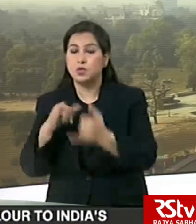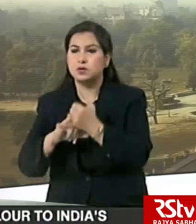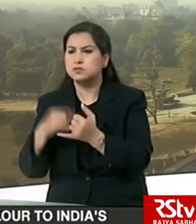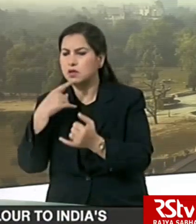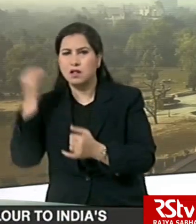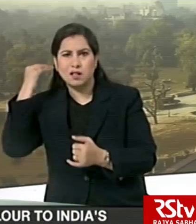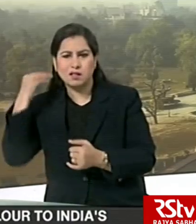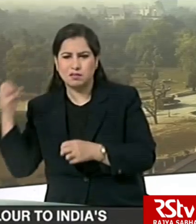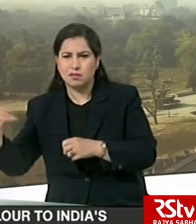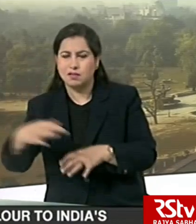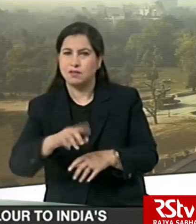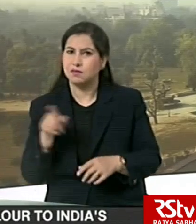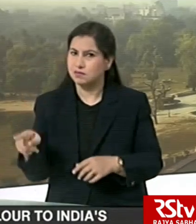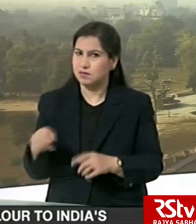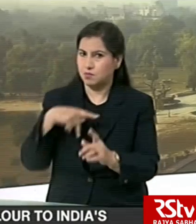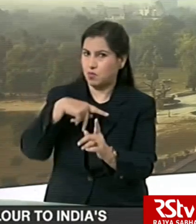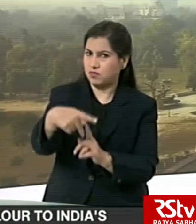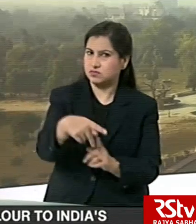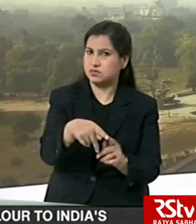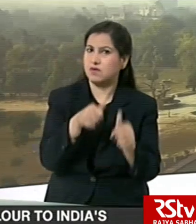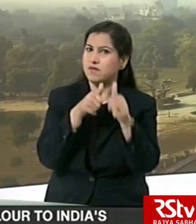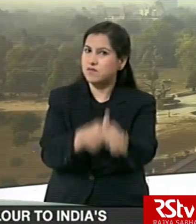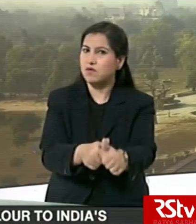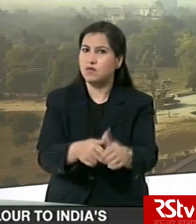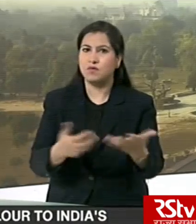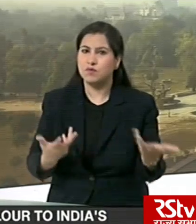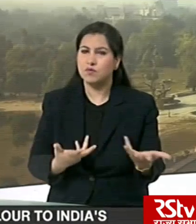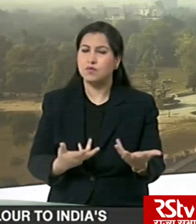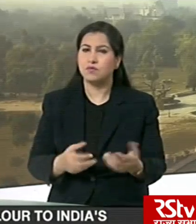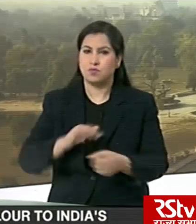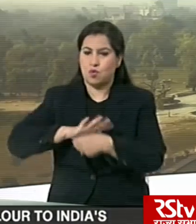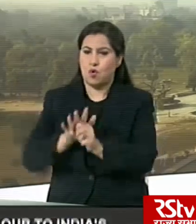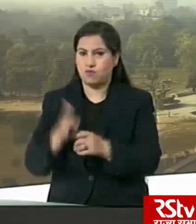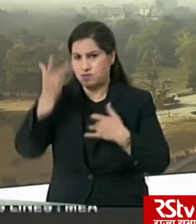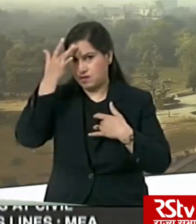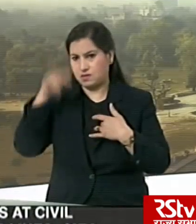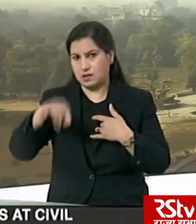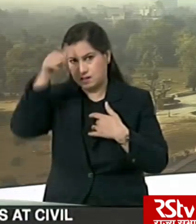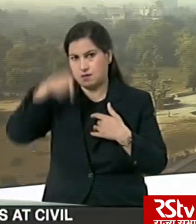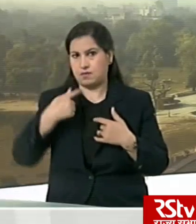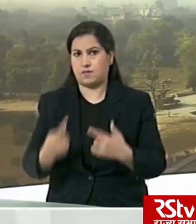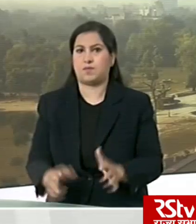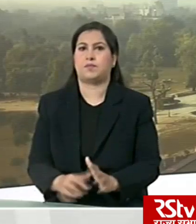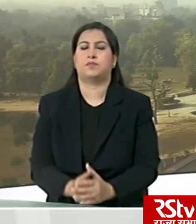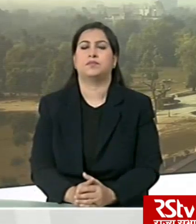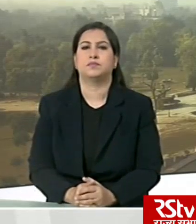misguided reports and professional medical protocols followed to deal with COVID-19 in India.